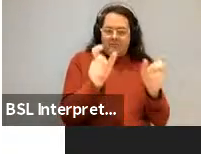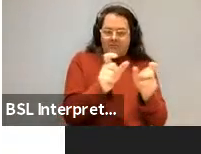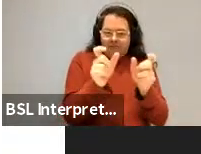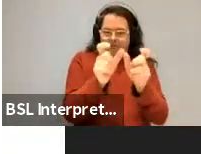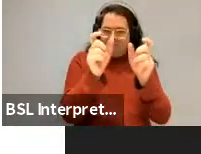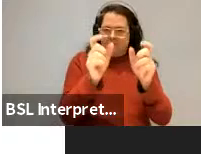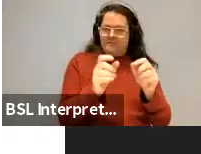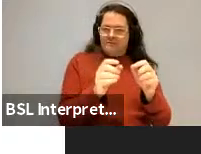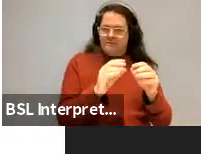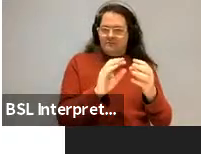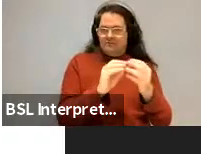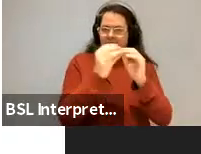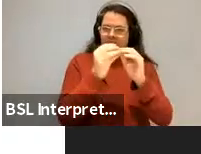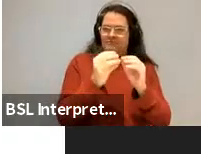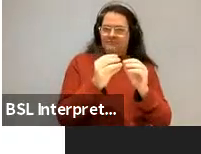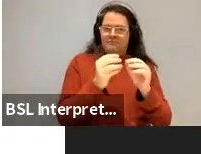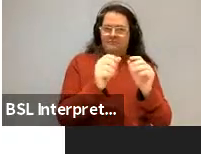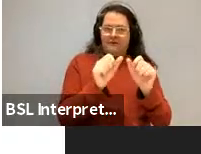with a form and a meaning.